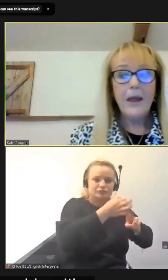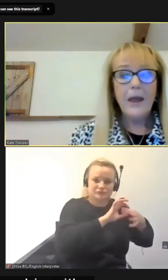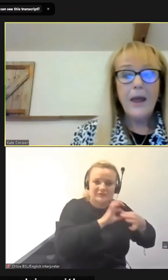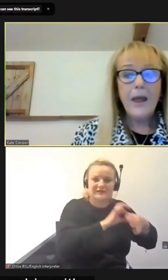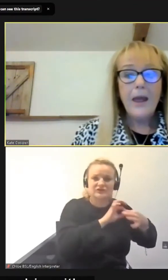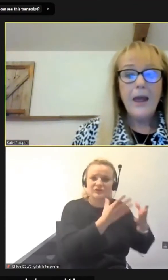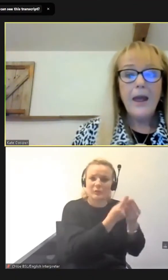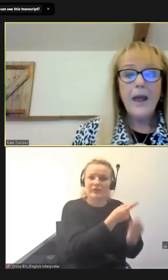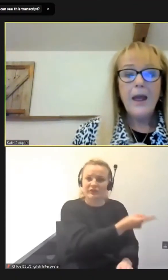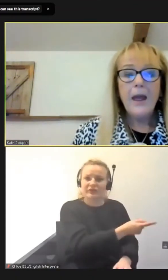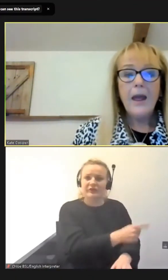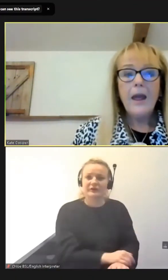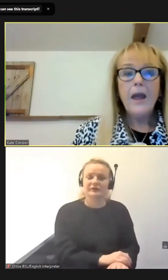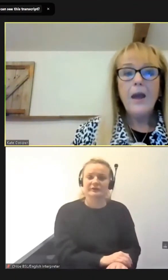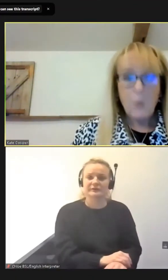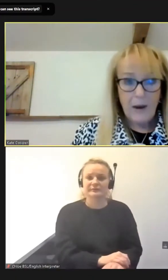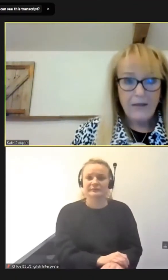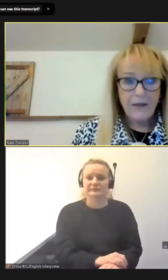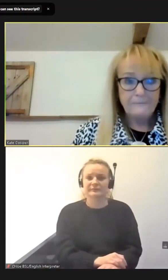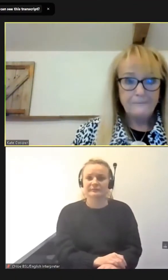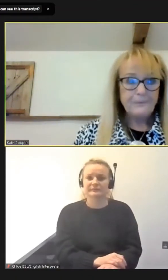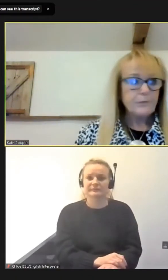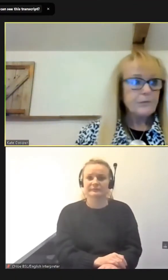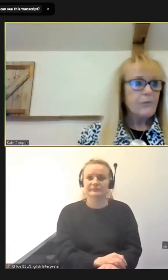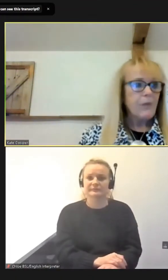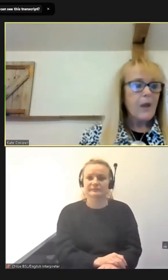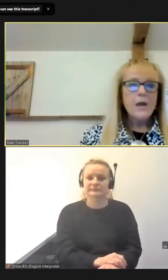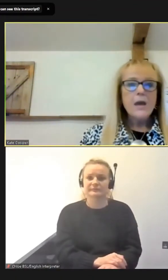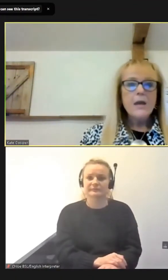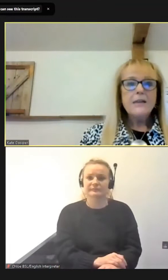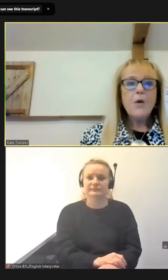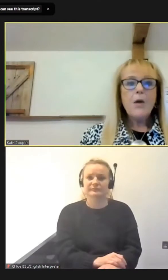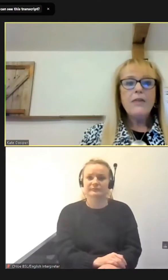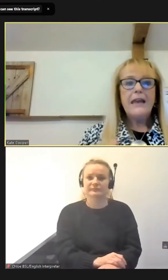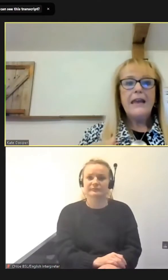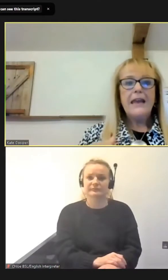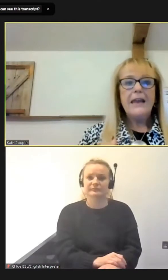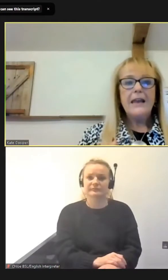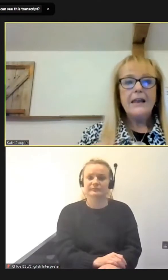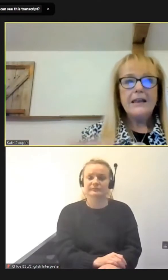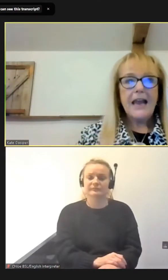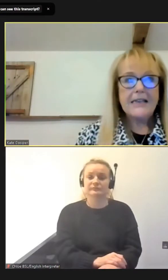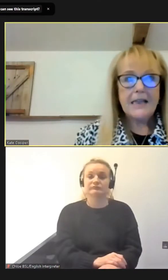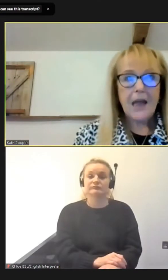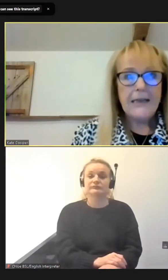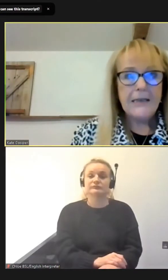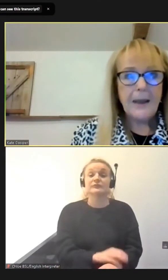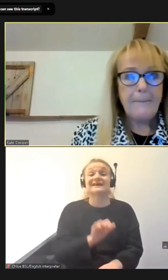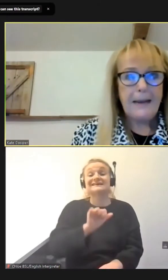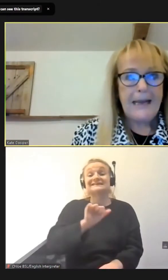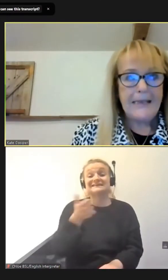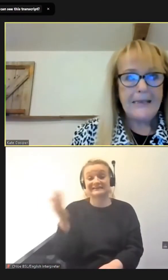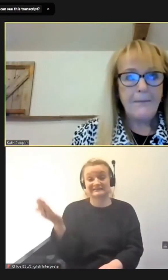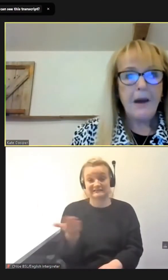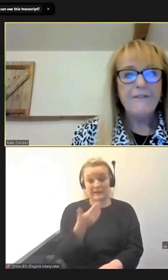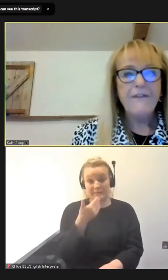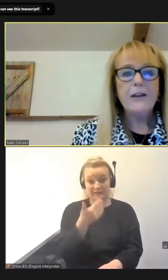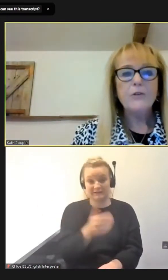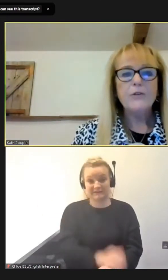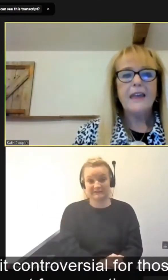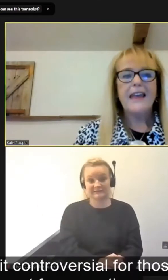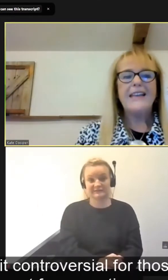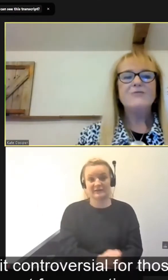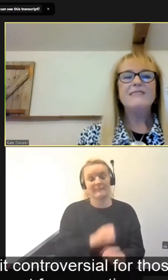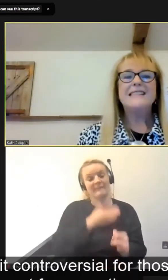with. So the next slide, please, my